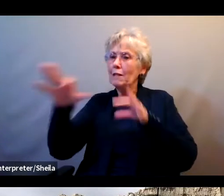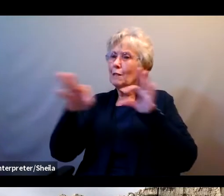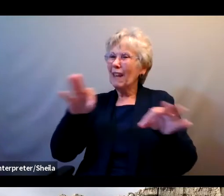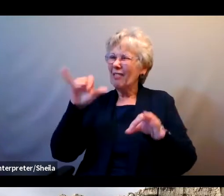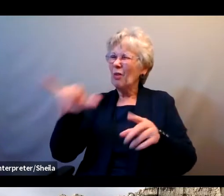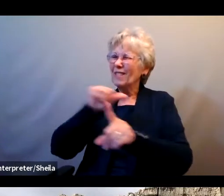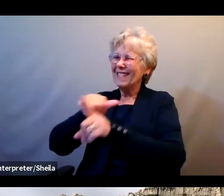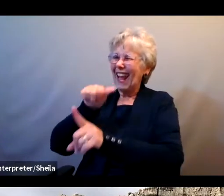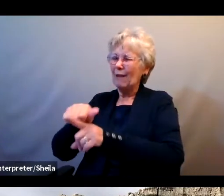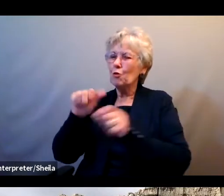this link will be on the handout.